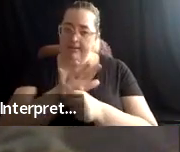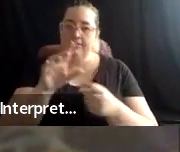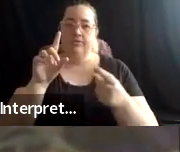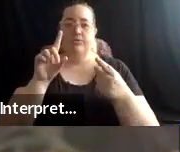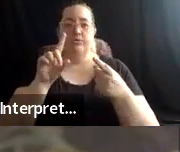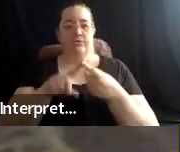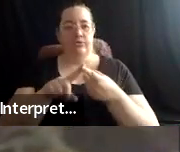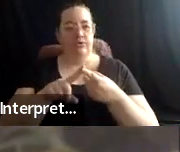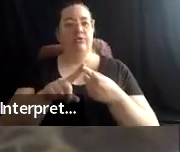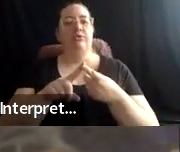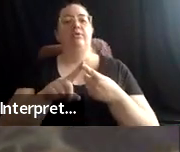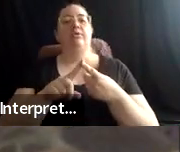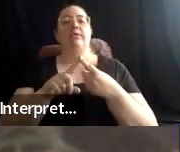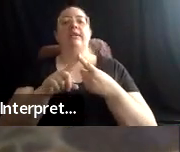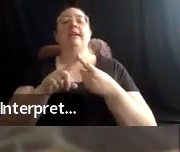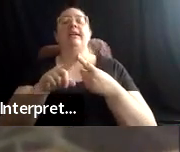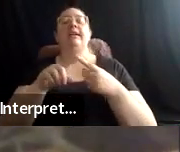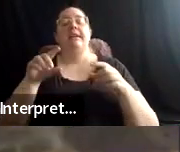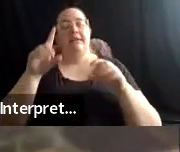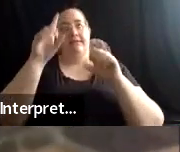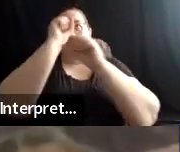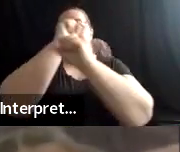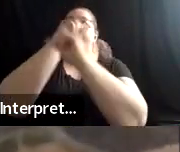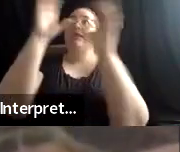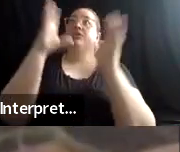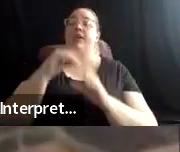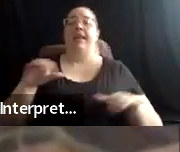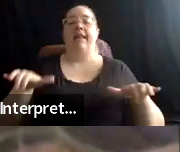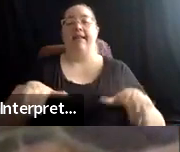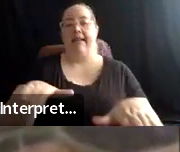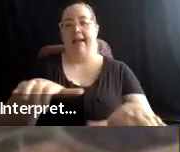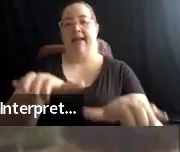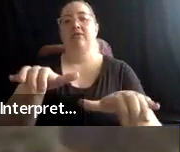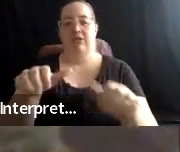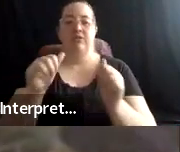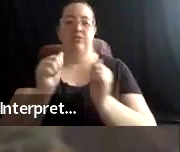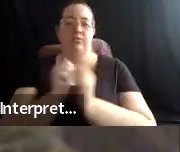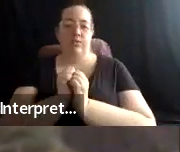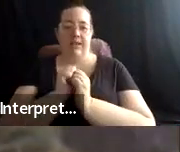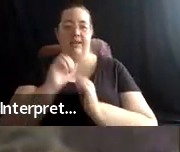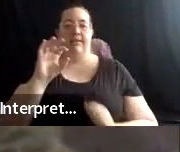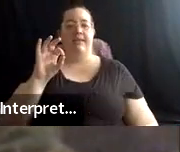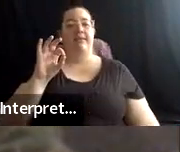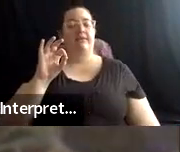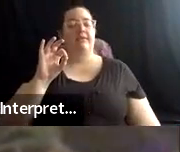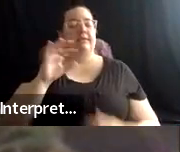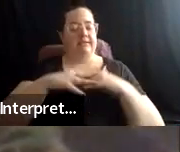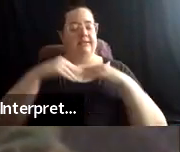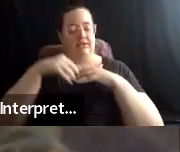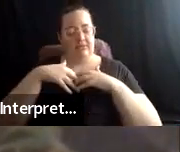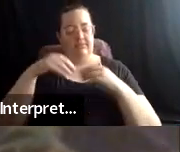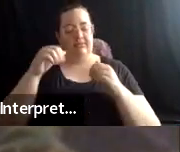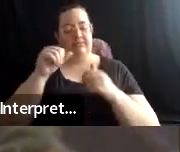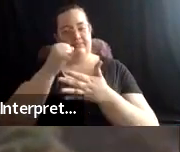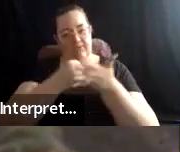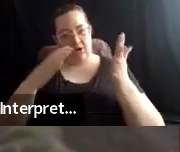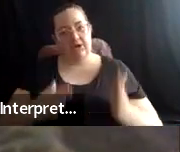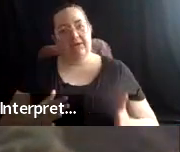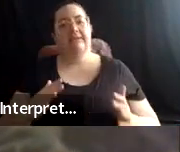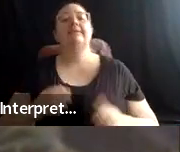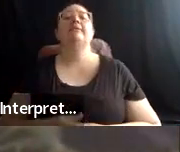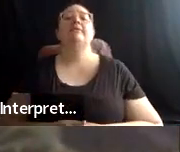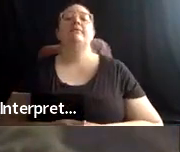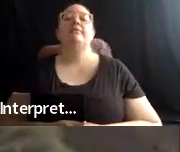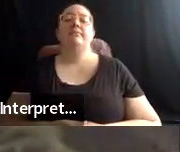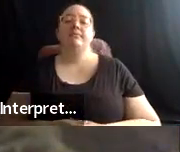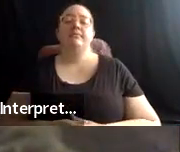we are committed to action with and for indigenous performing artists in service to aligning and